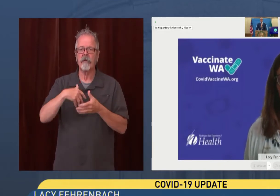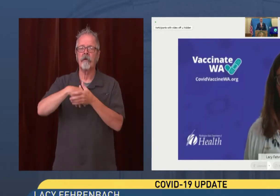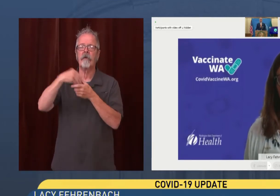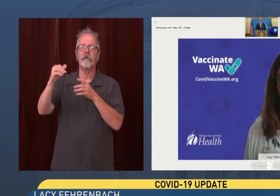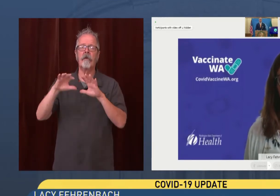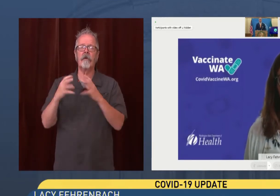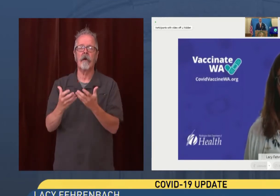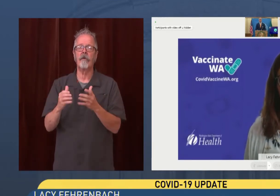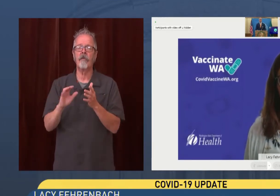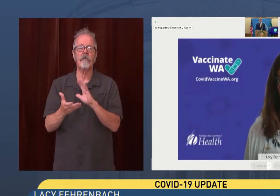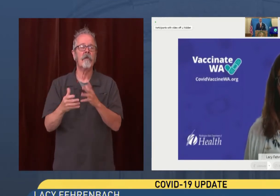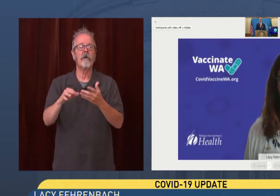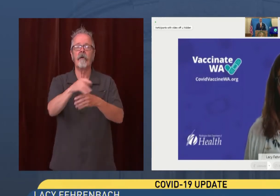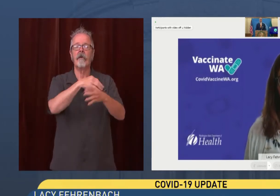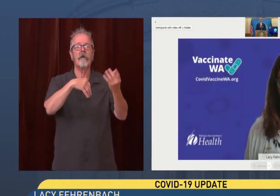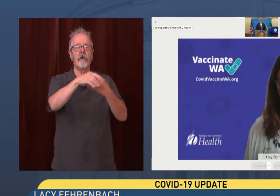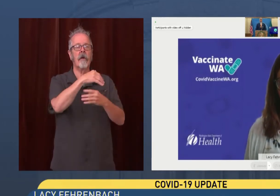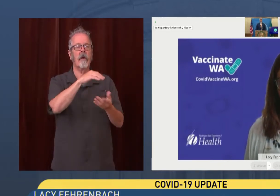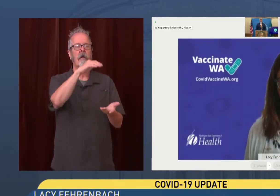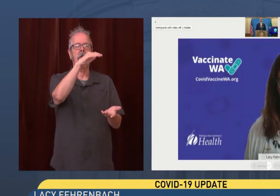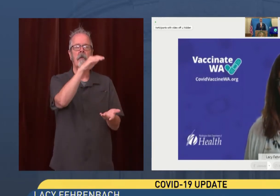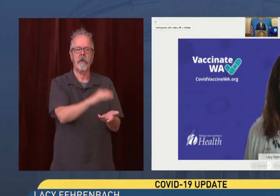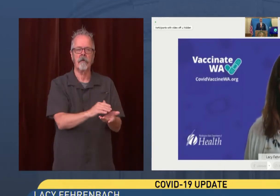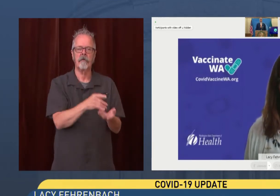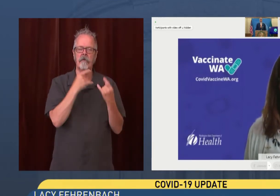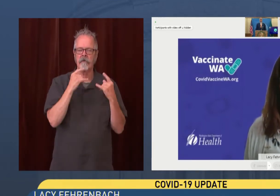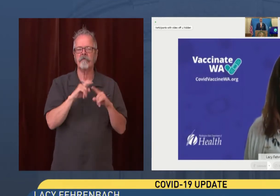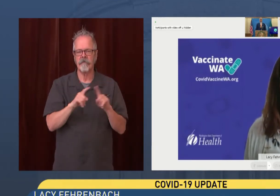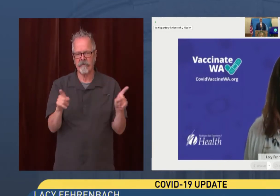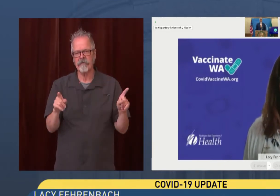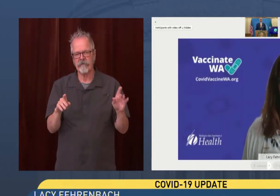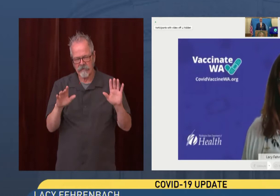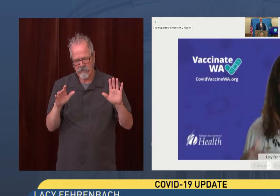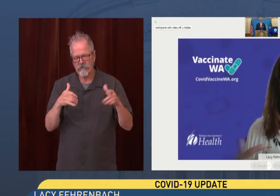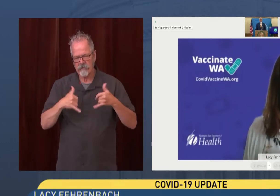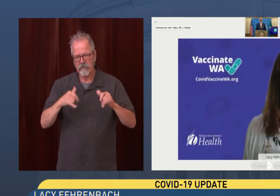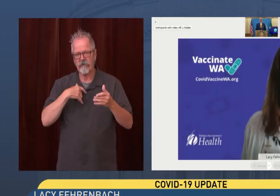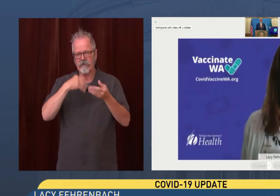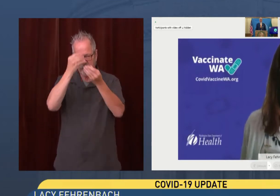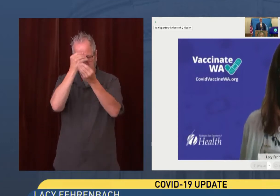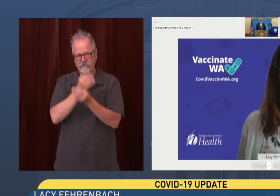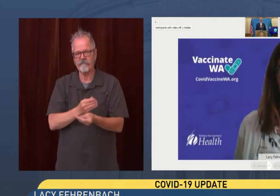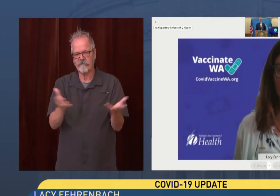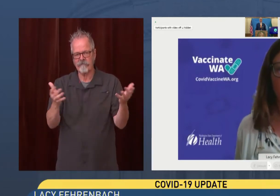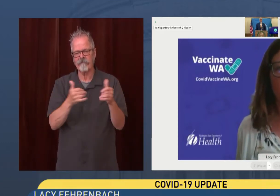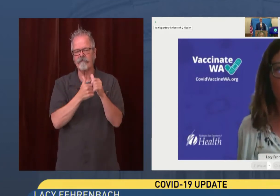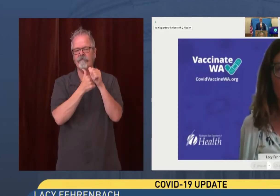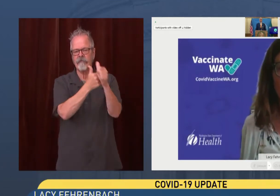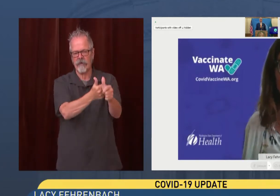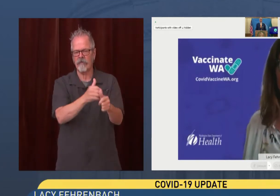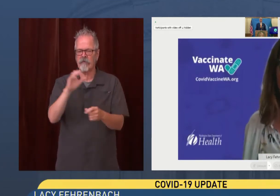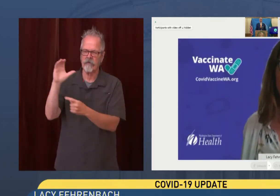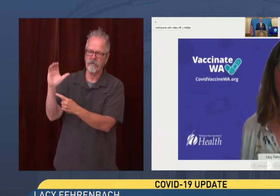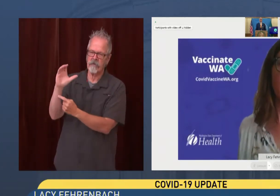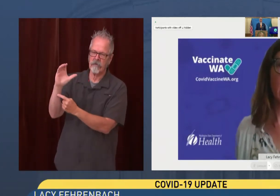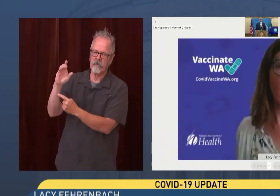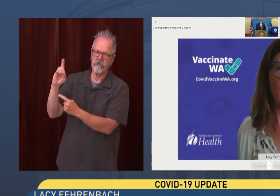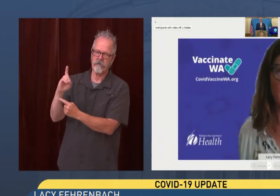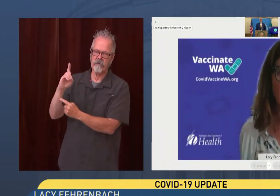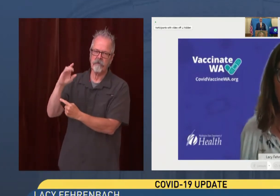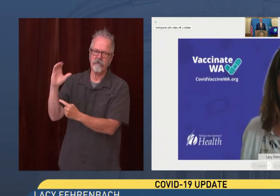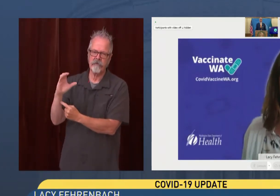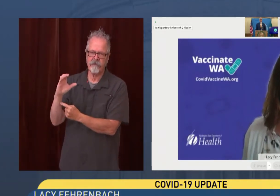guidance. In addition, there are some updates to quarantine for schools